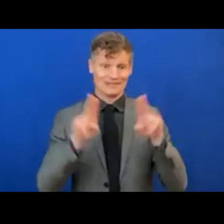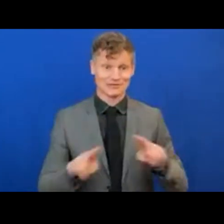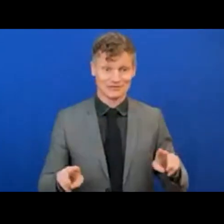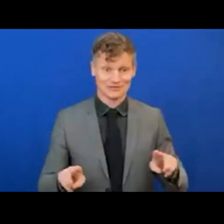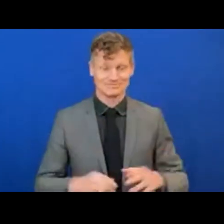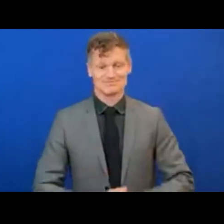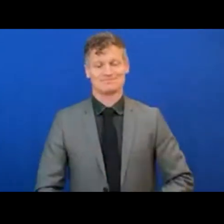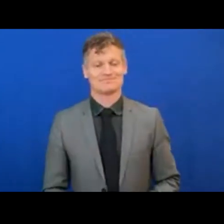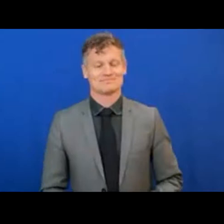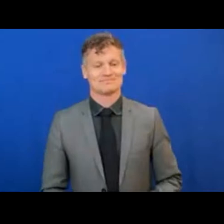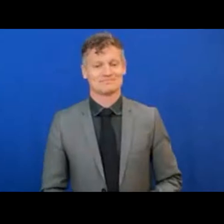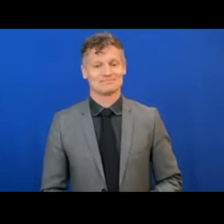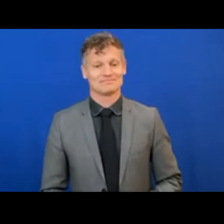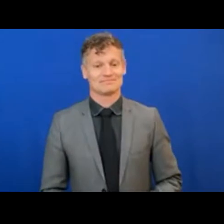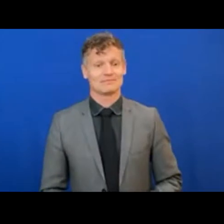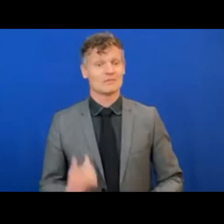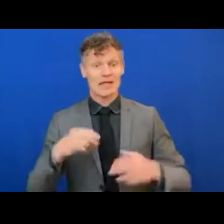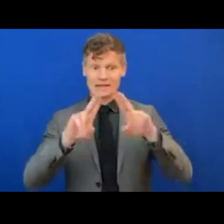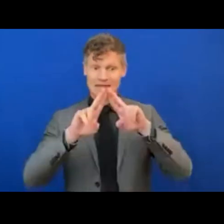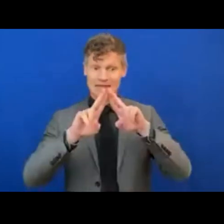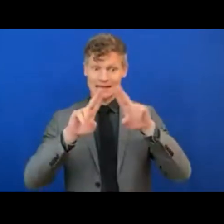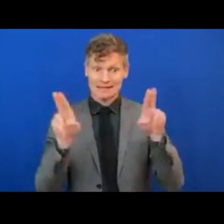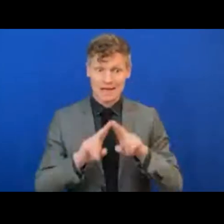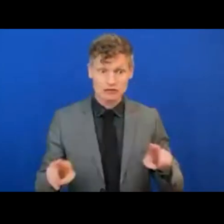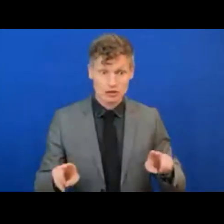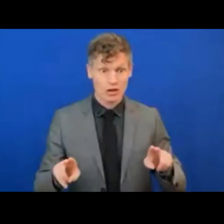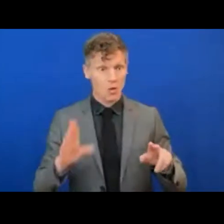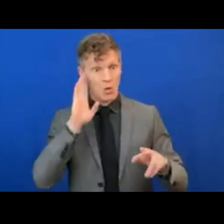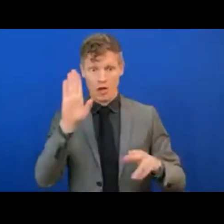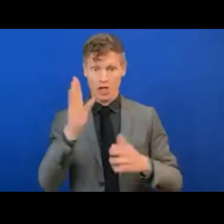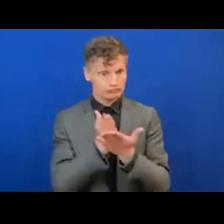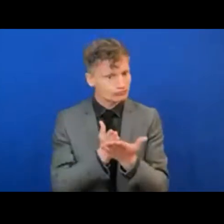The sign language interpreters will be on screen throughout the session.